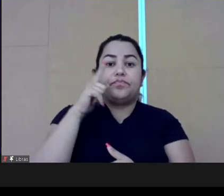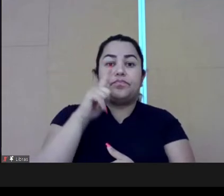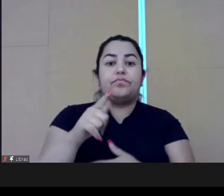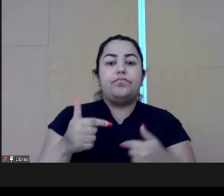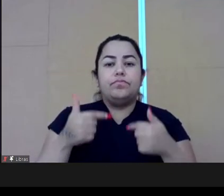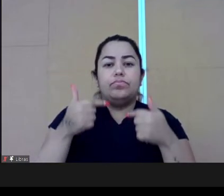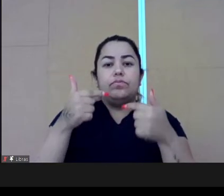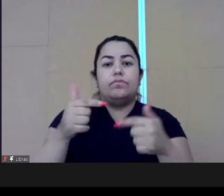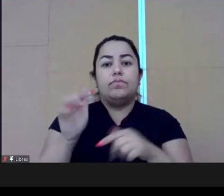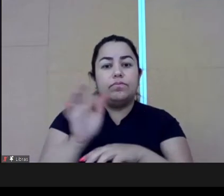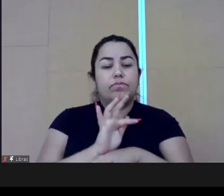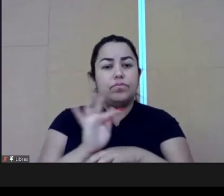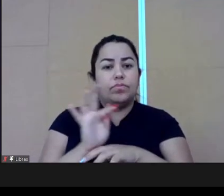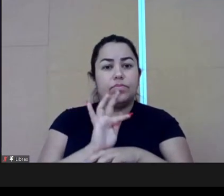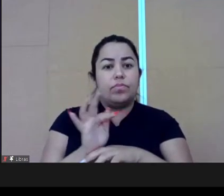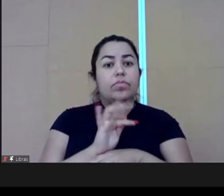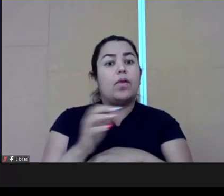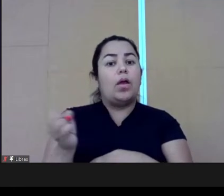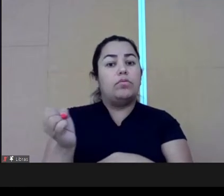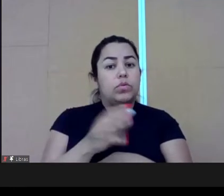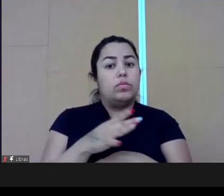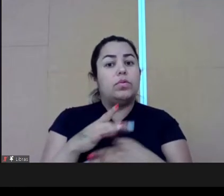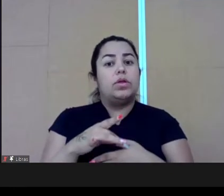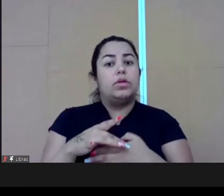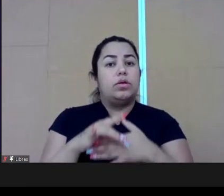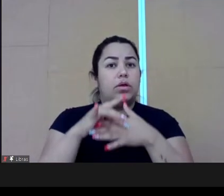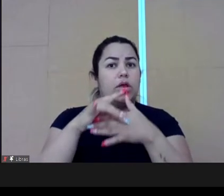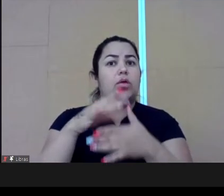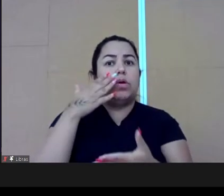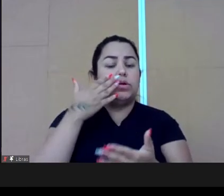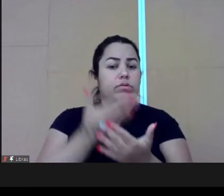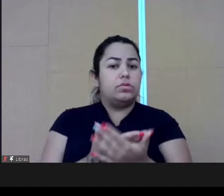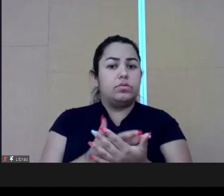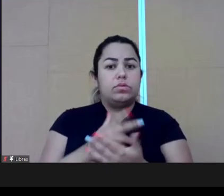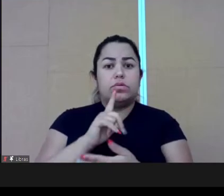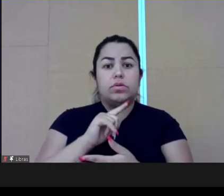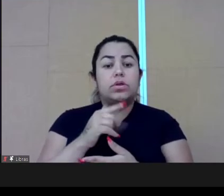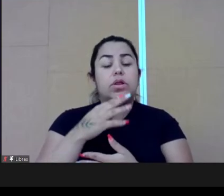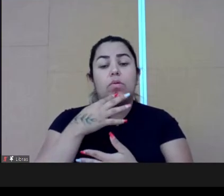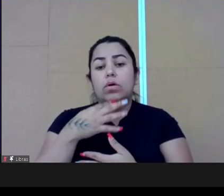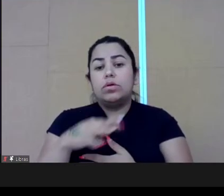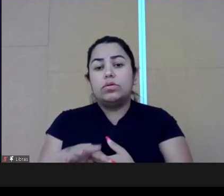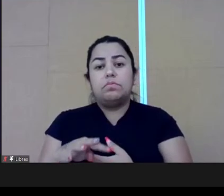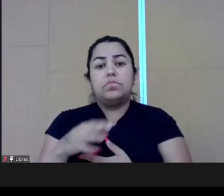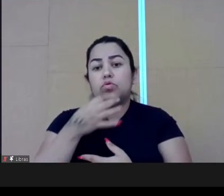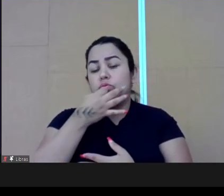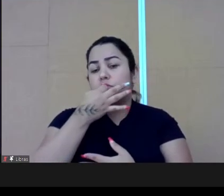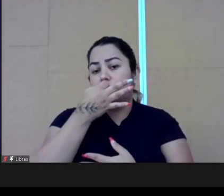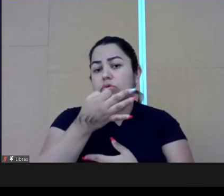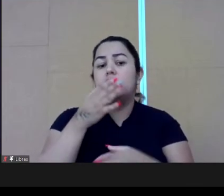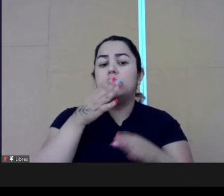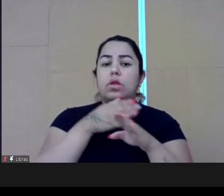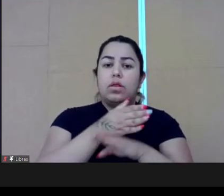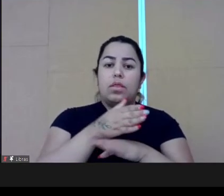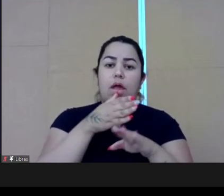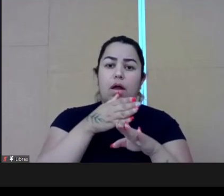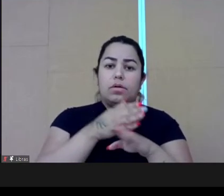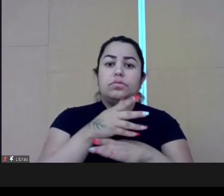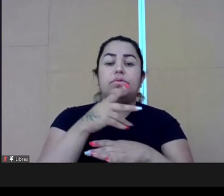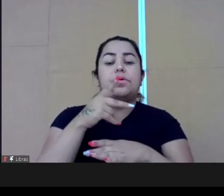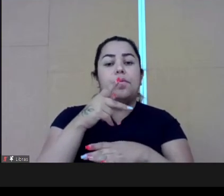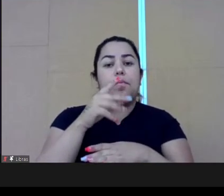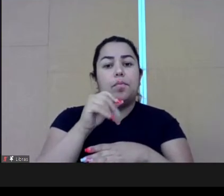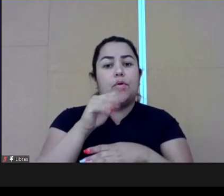to overcome these challenges, these challenges of formation of these new leadership. For those who don't know this yet,